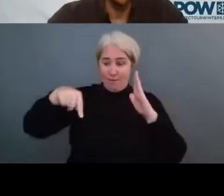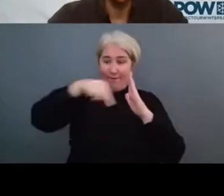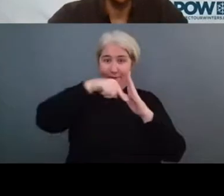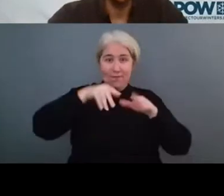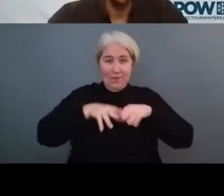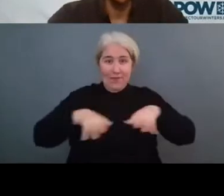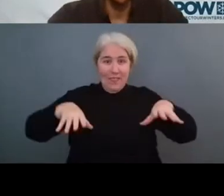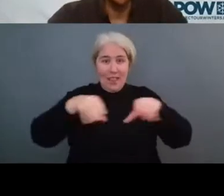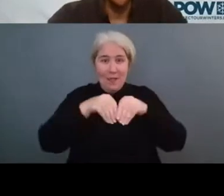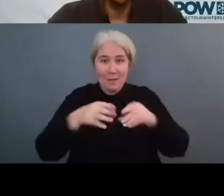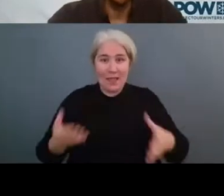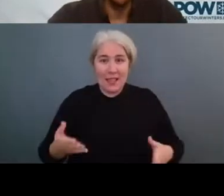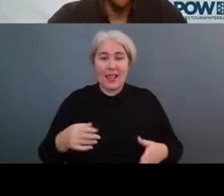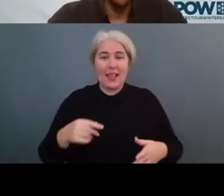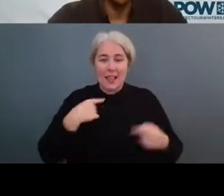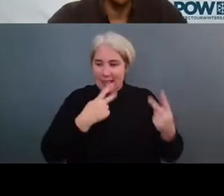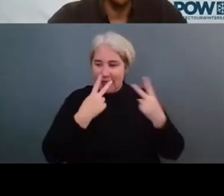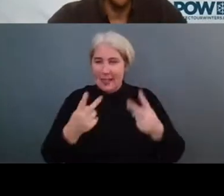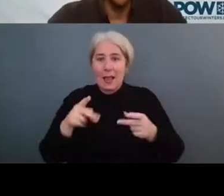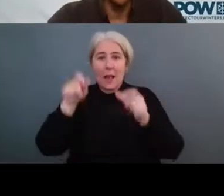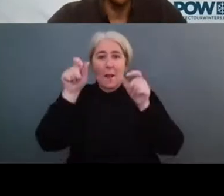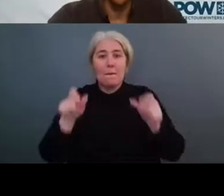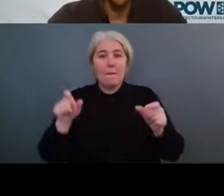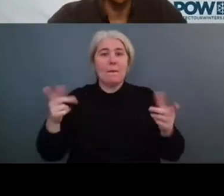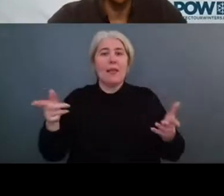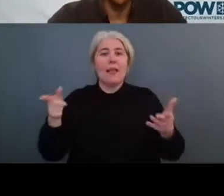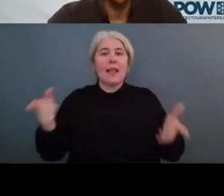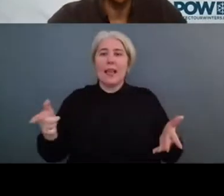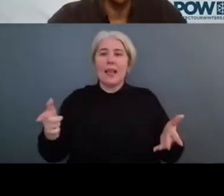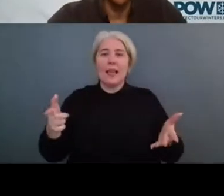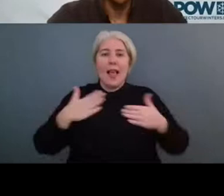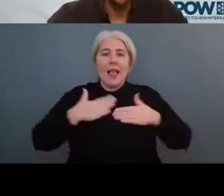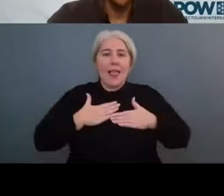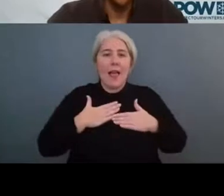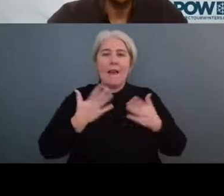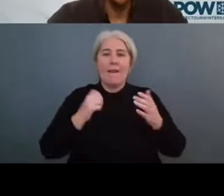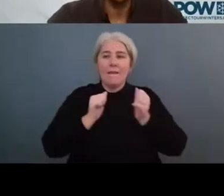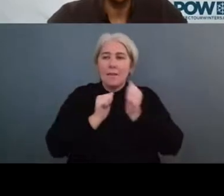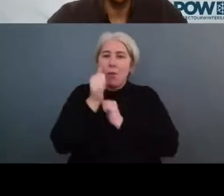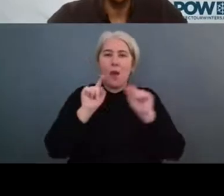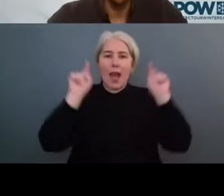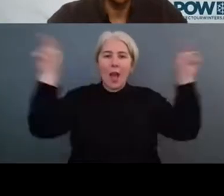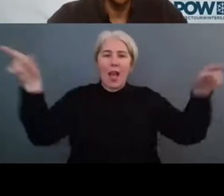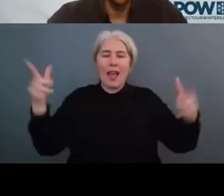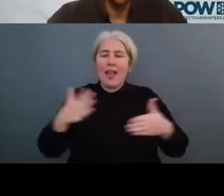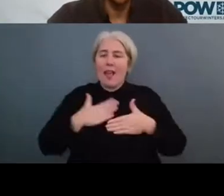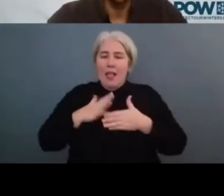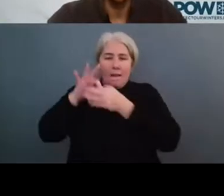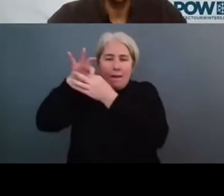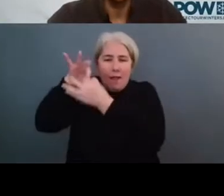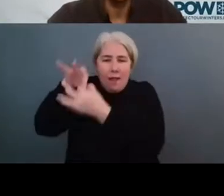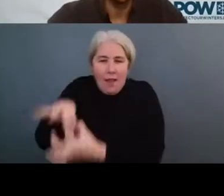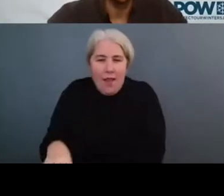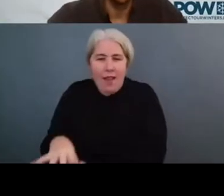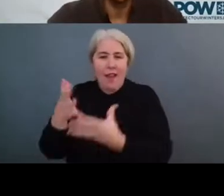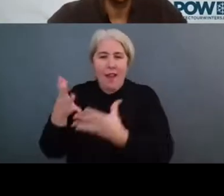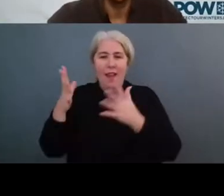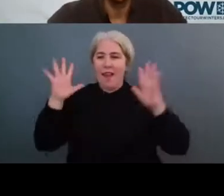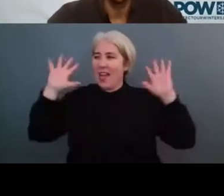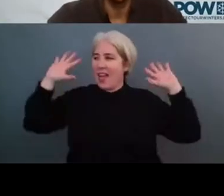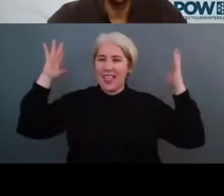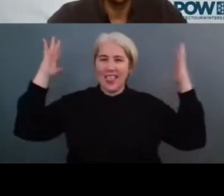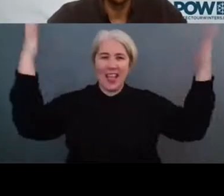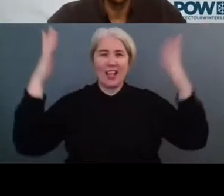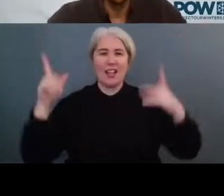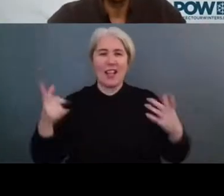in outdoor sports usually have a very natural connection to their outdoor places. They identify with them, they cherish them, they use them as a place